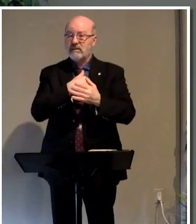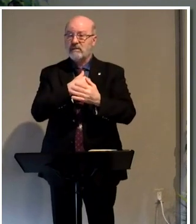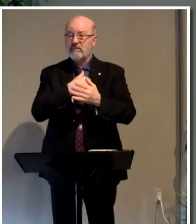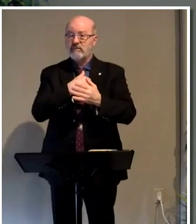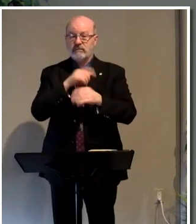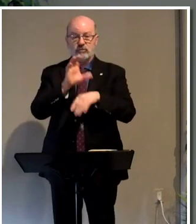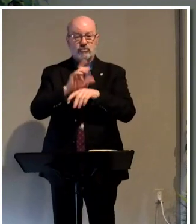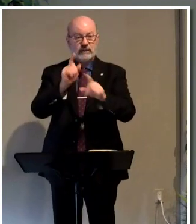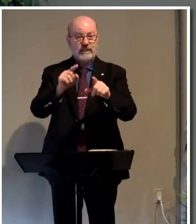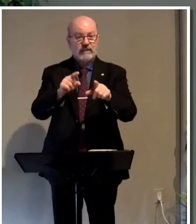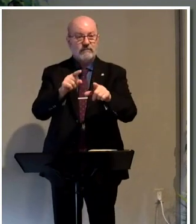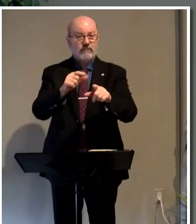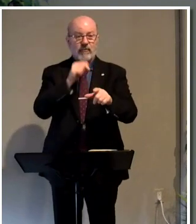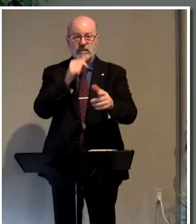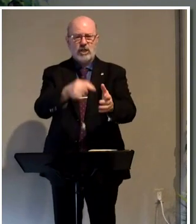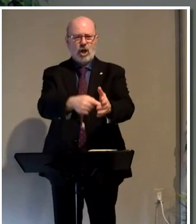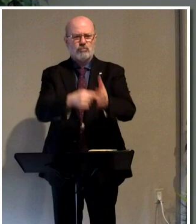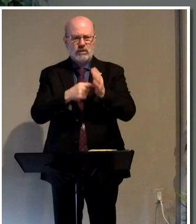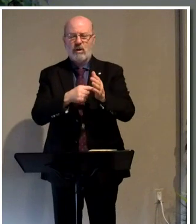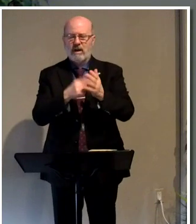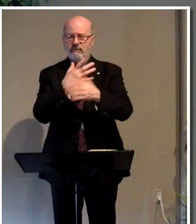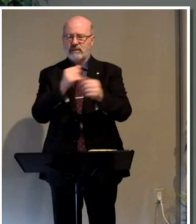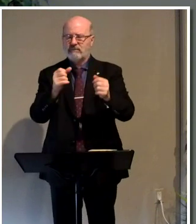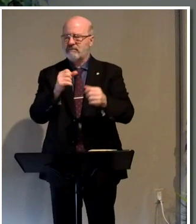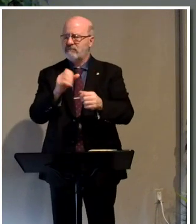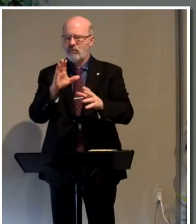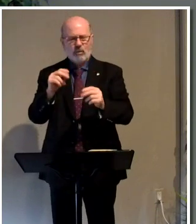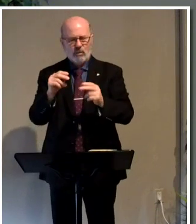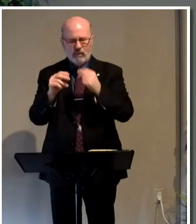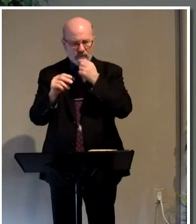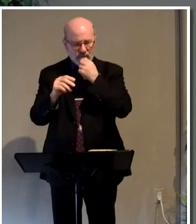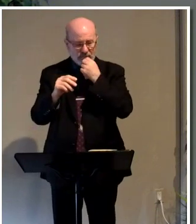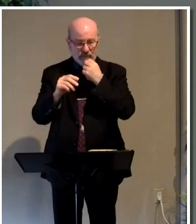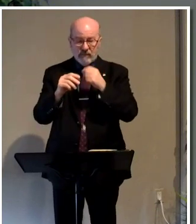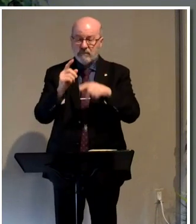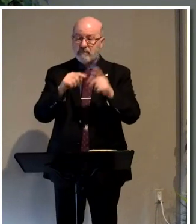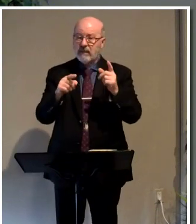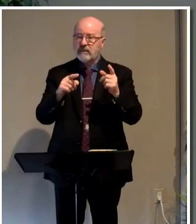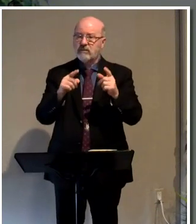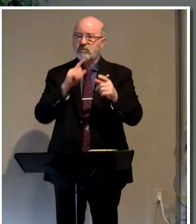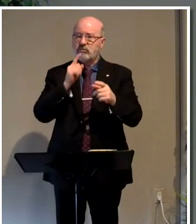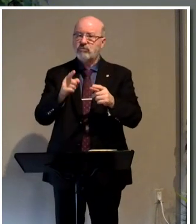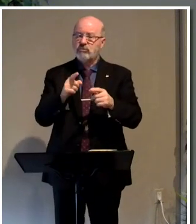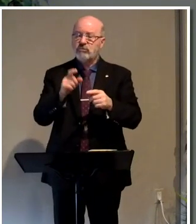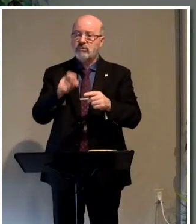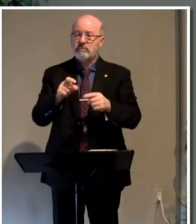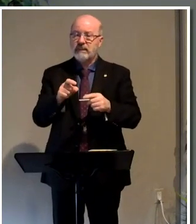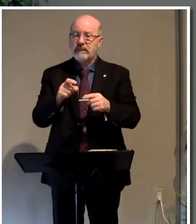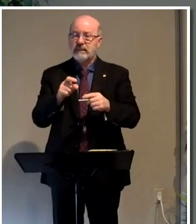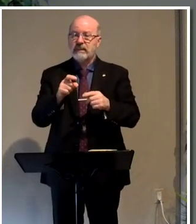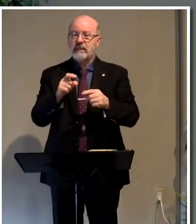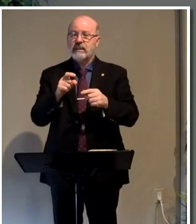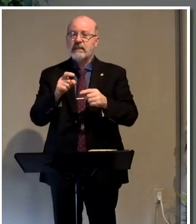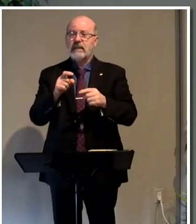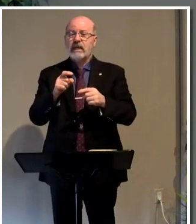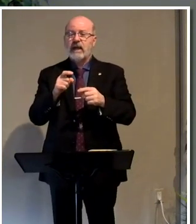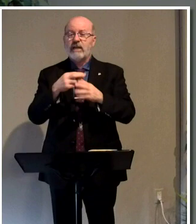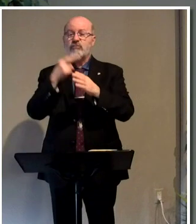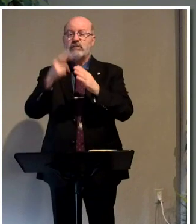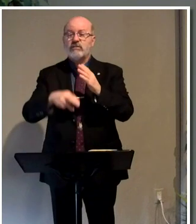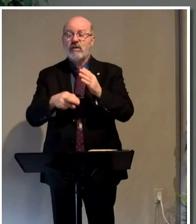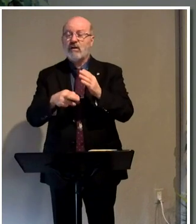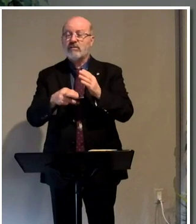church attendance is not required for salvation. I'm not saying that, but it sure should be a side effect of your salvation.